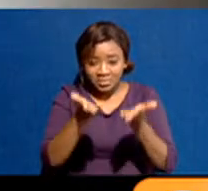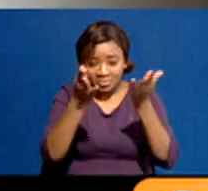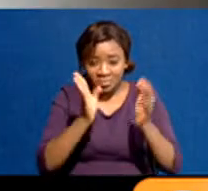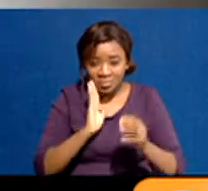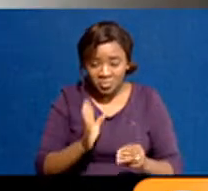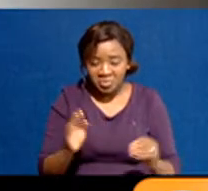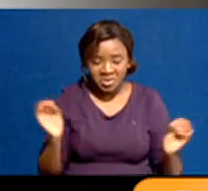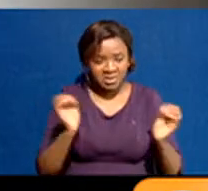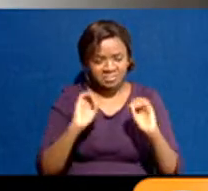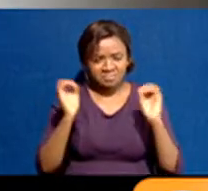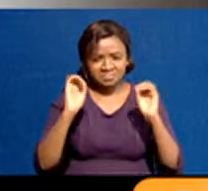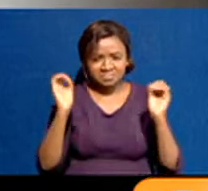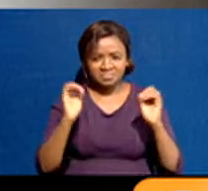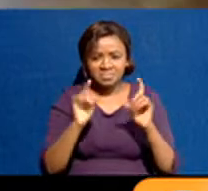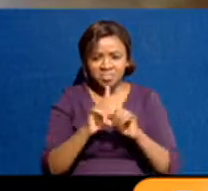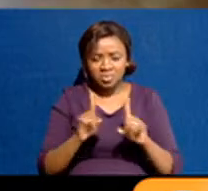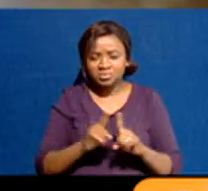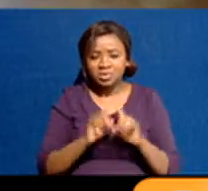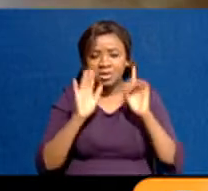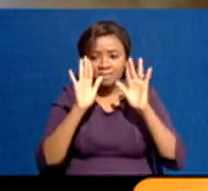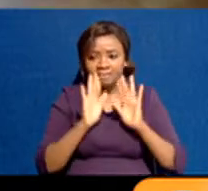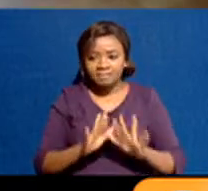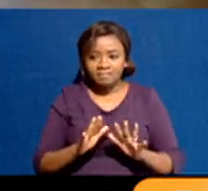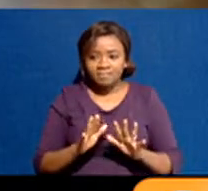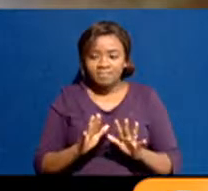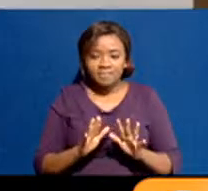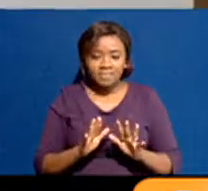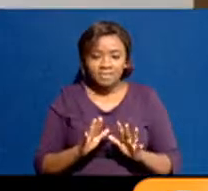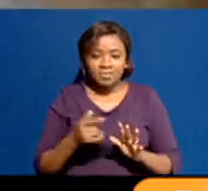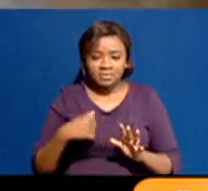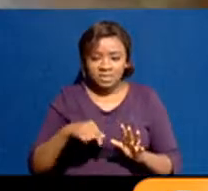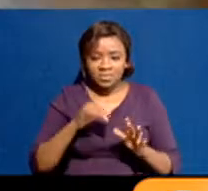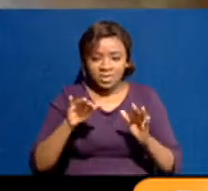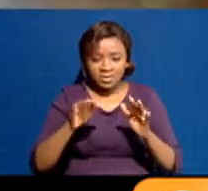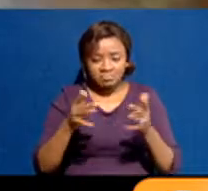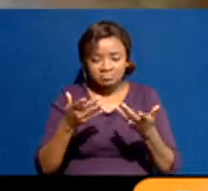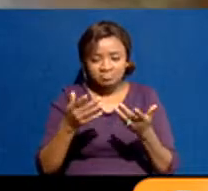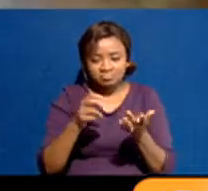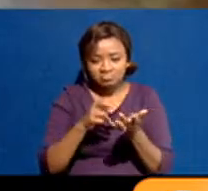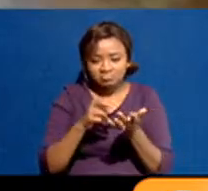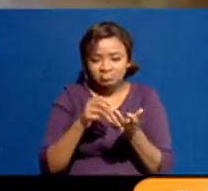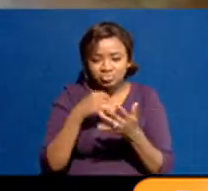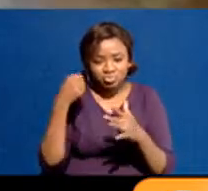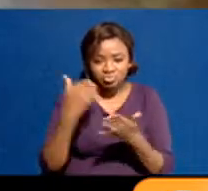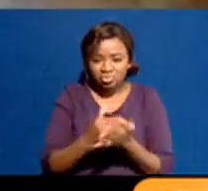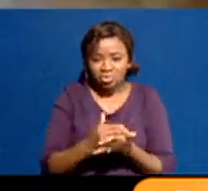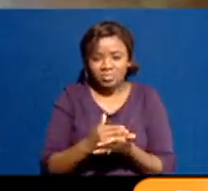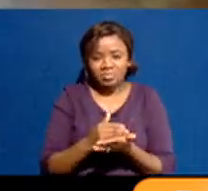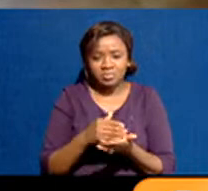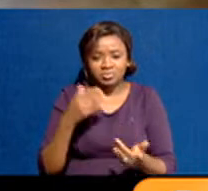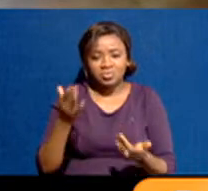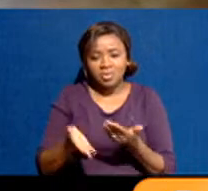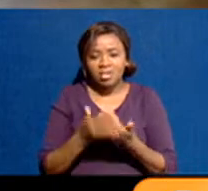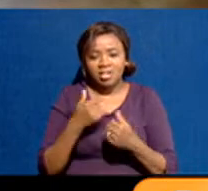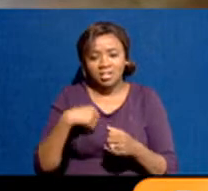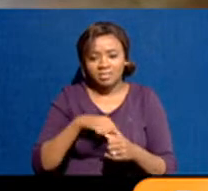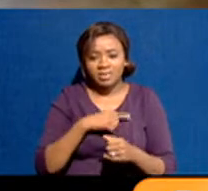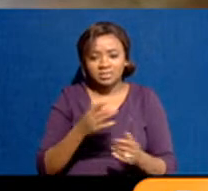moderates to really prevail so that we can pull our country back because there's no win-win. This is a lose-lose all around.